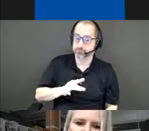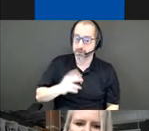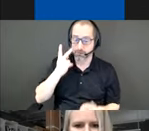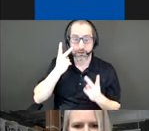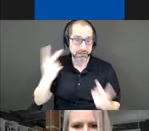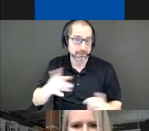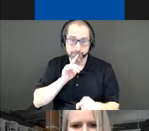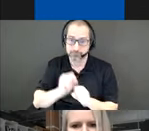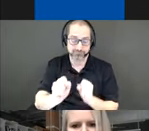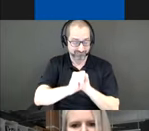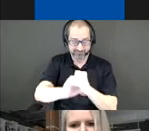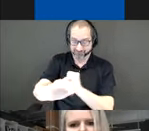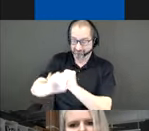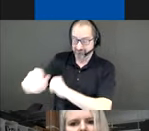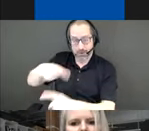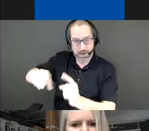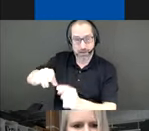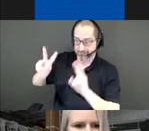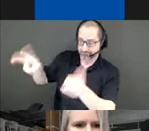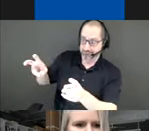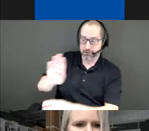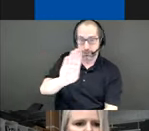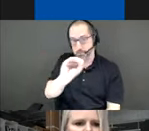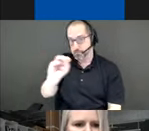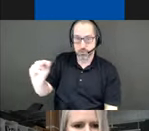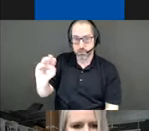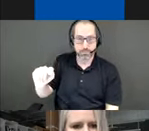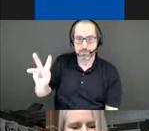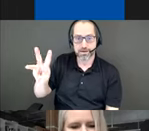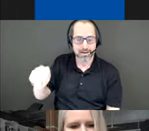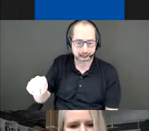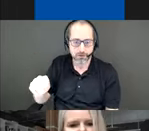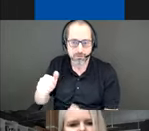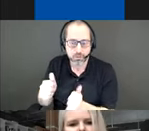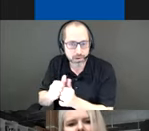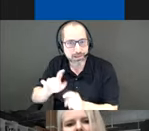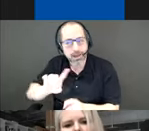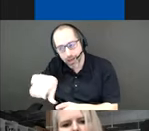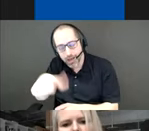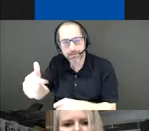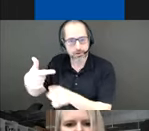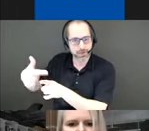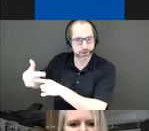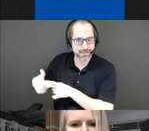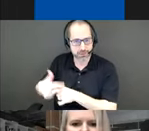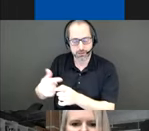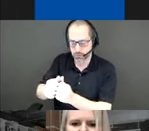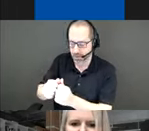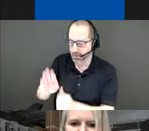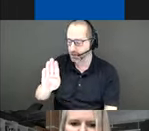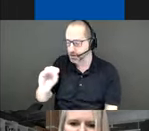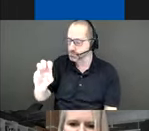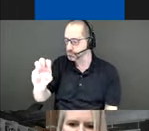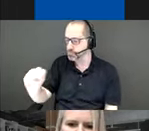around the boom town, as mentioned, including other intersections with their own boom ambassadors, as well as merch from